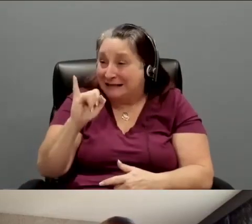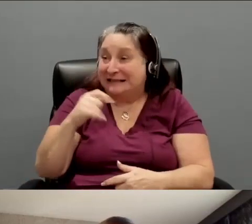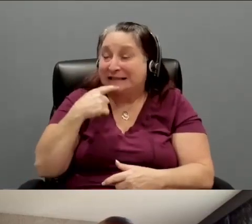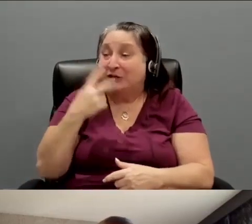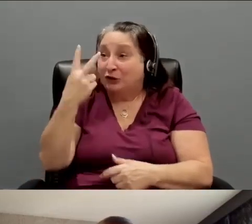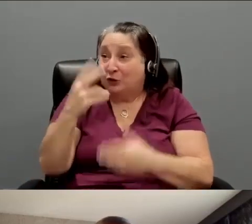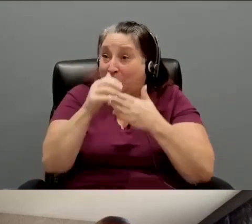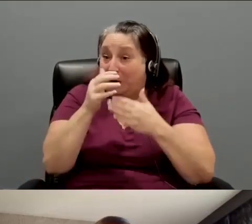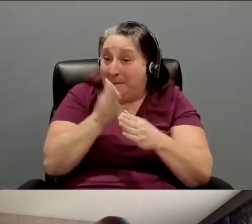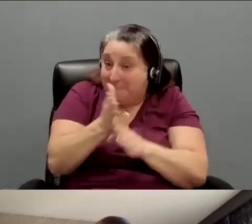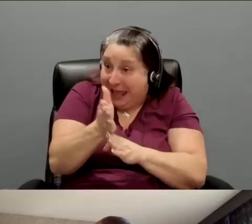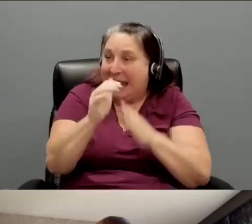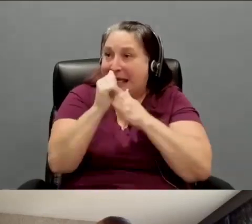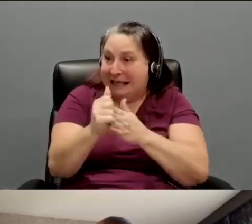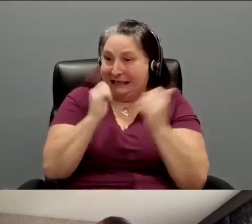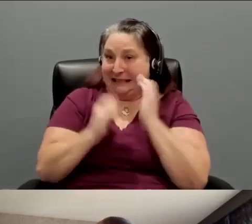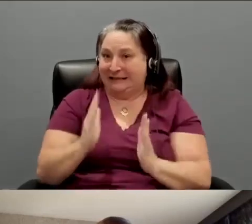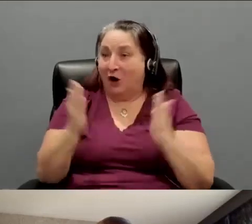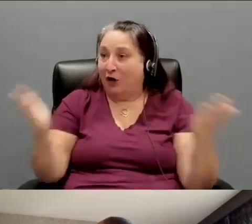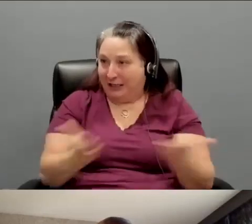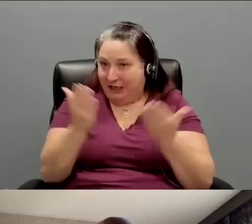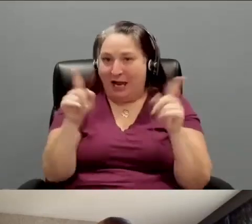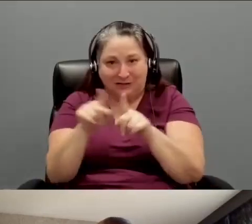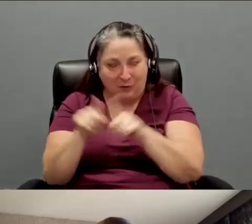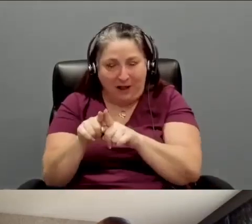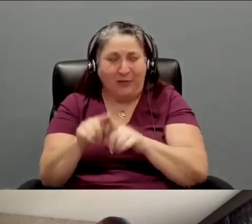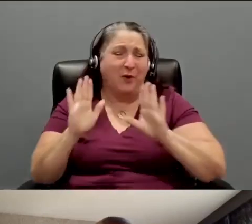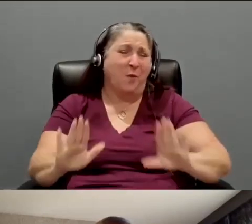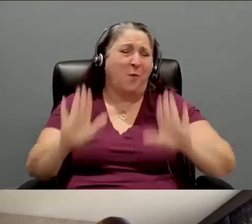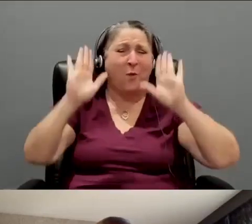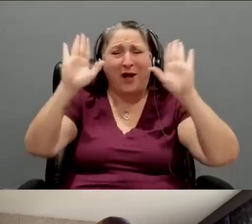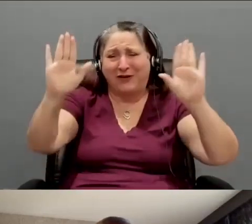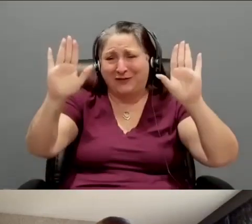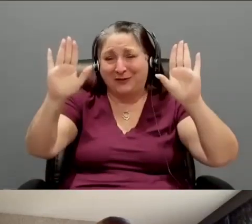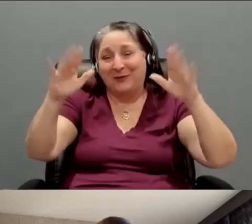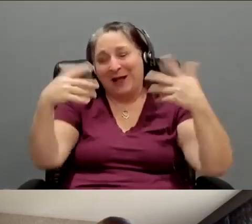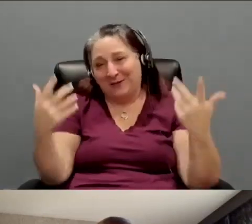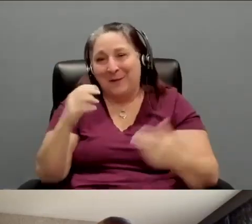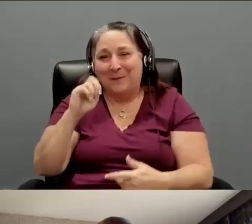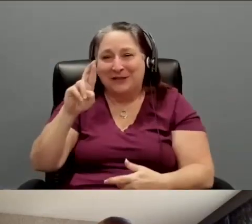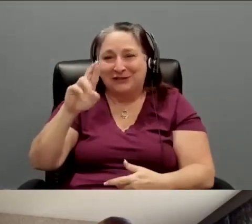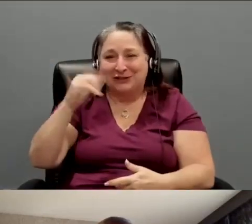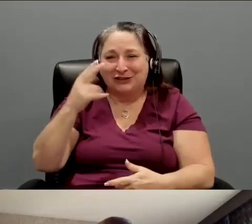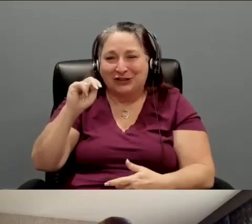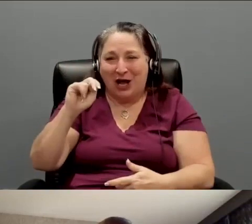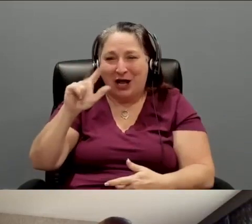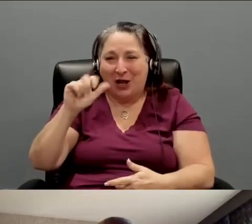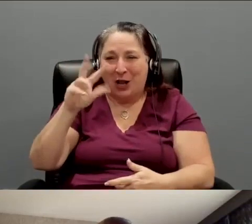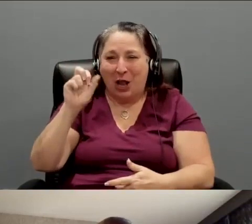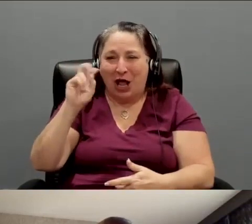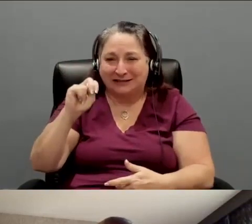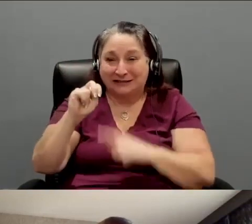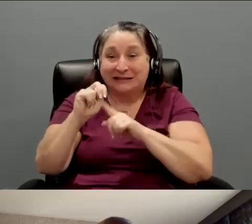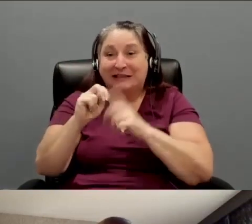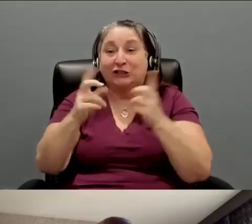leads here and I'm going to bring them on as well. The wonderful, well, Mr. John Lawson, I mean, he's directed beside